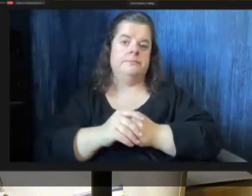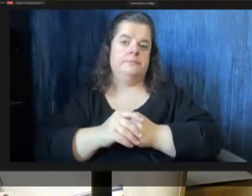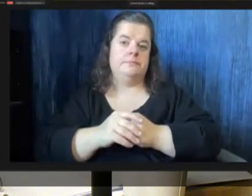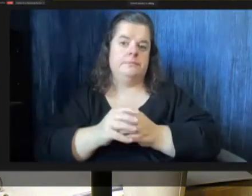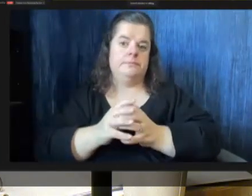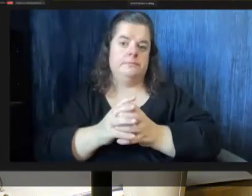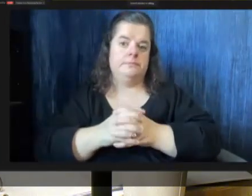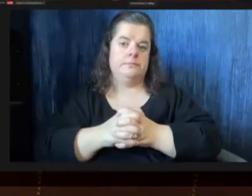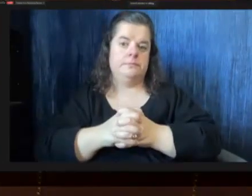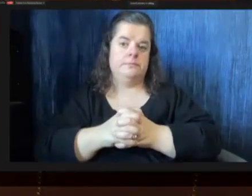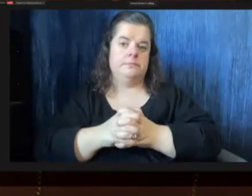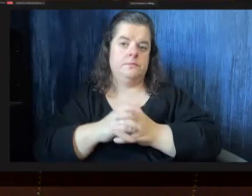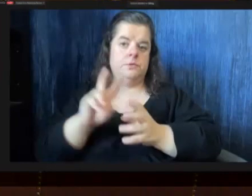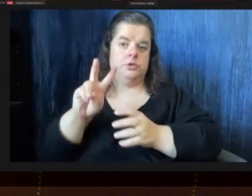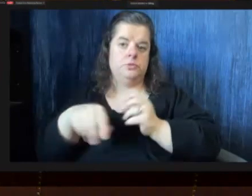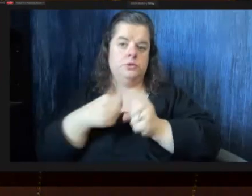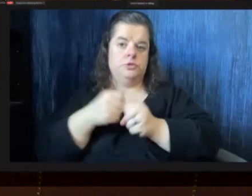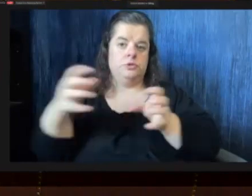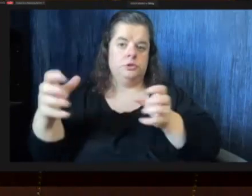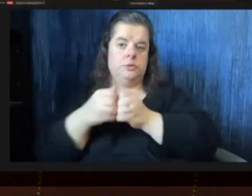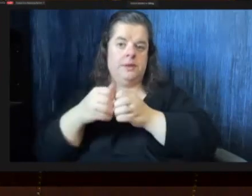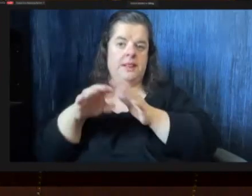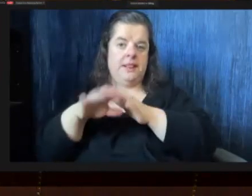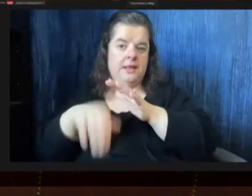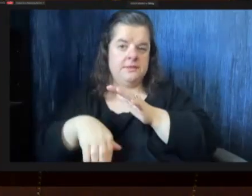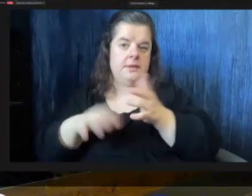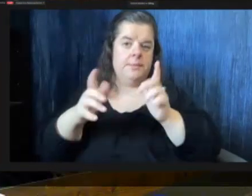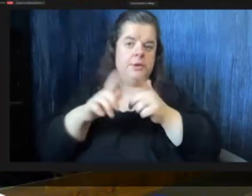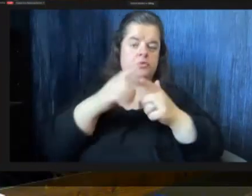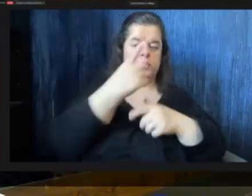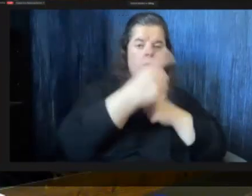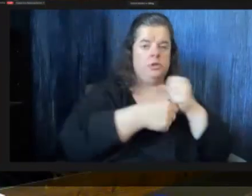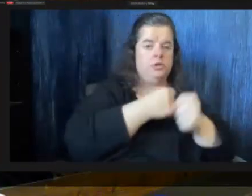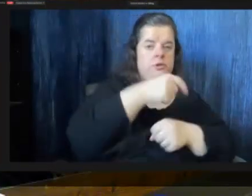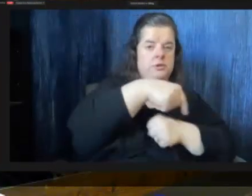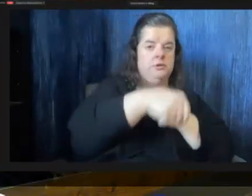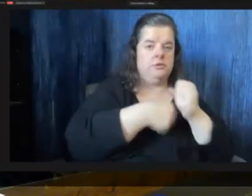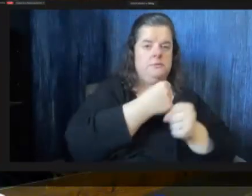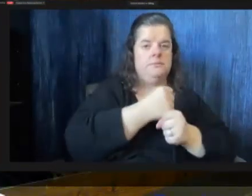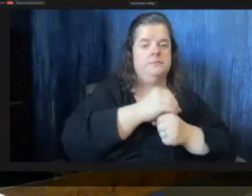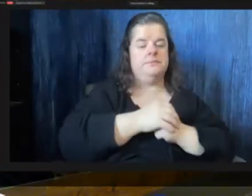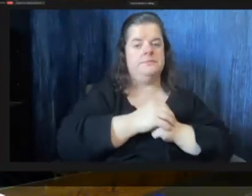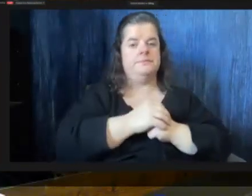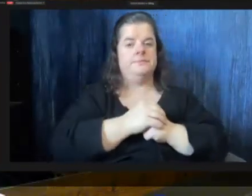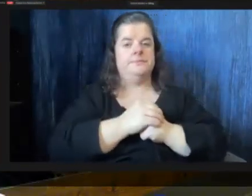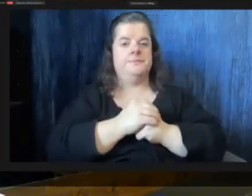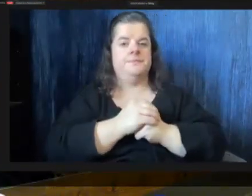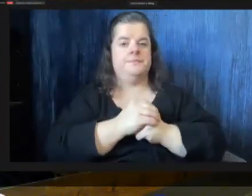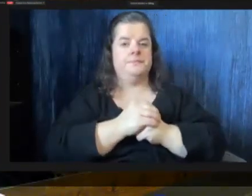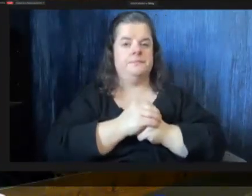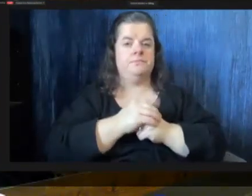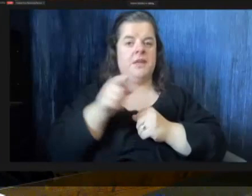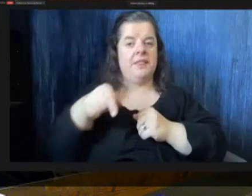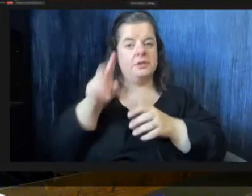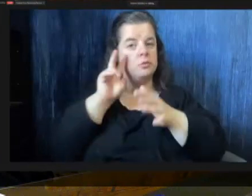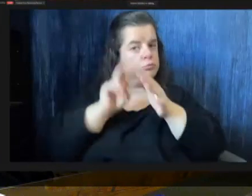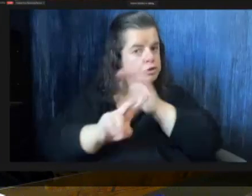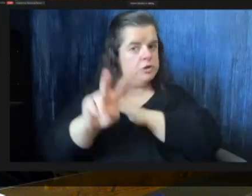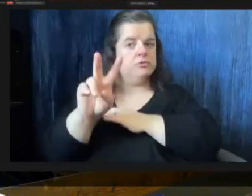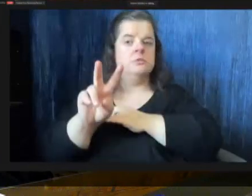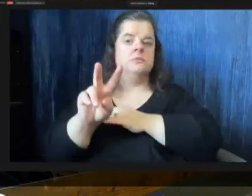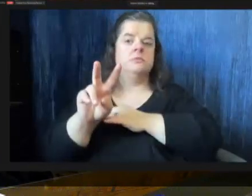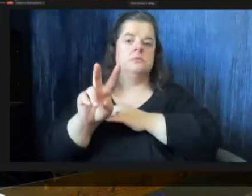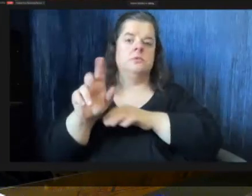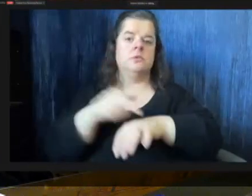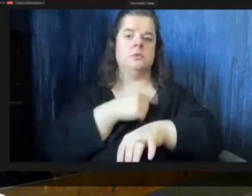yeah those two years combined is less than what we'll be paying in 2024 and these are all projections this is you know it's a long